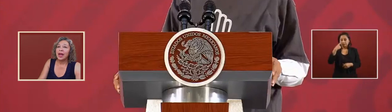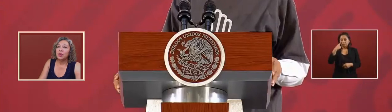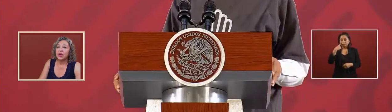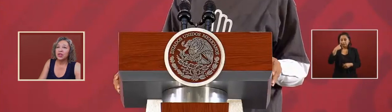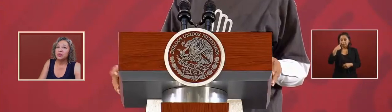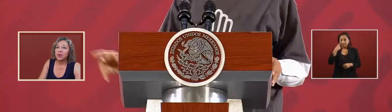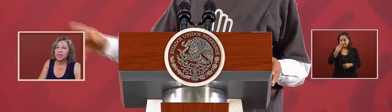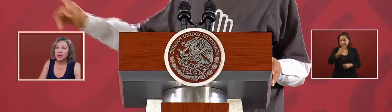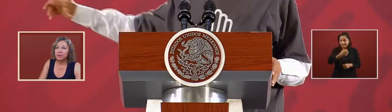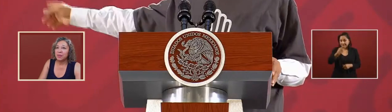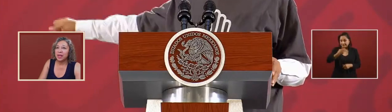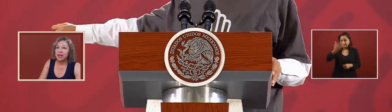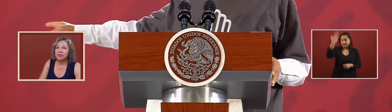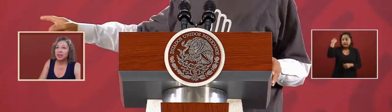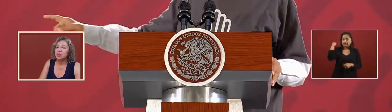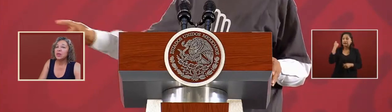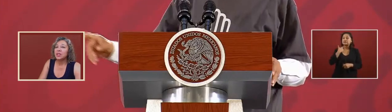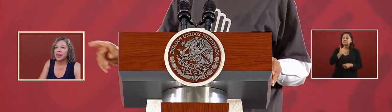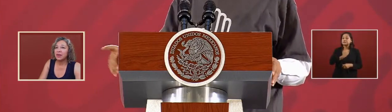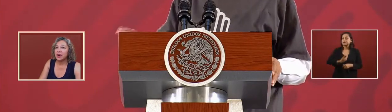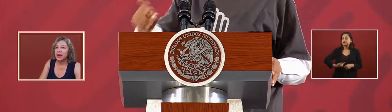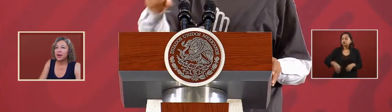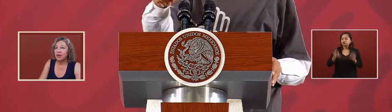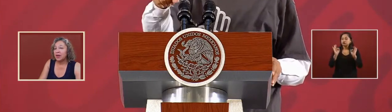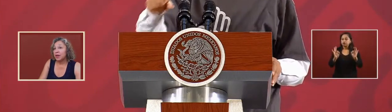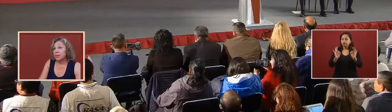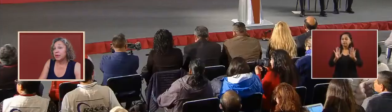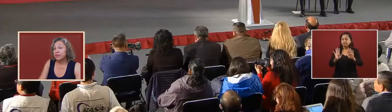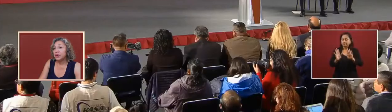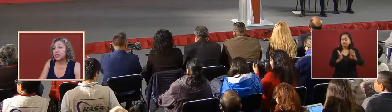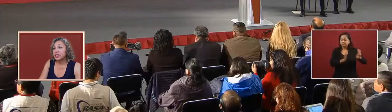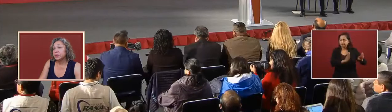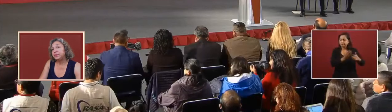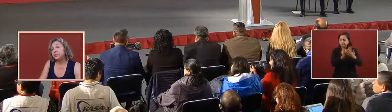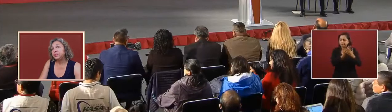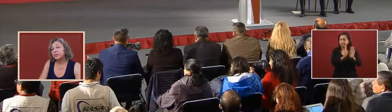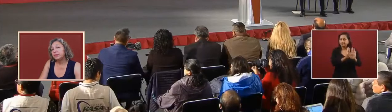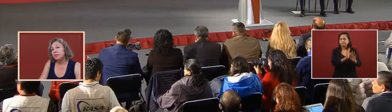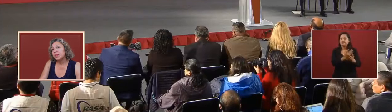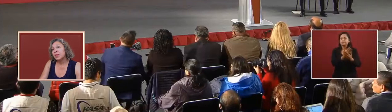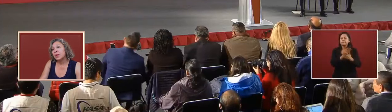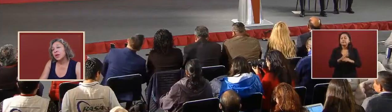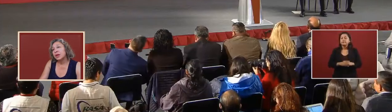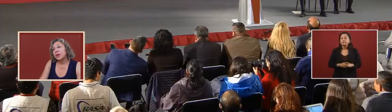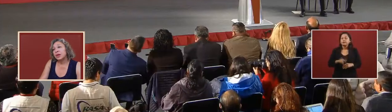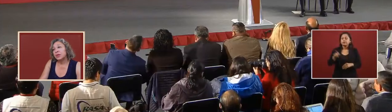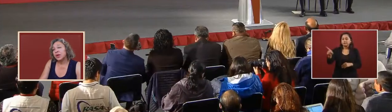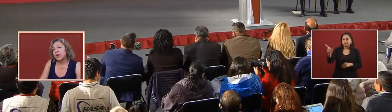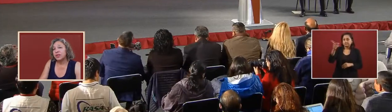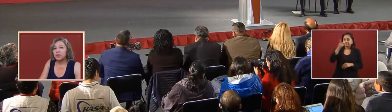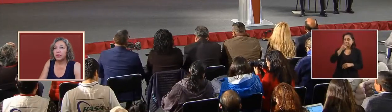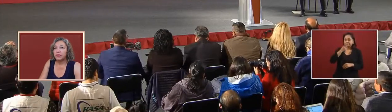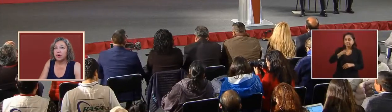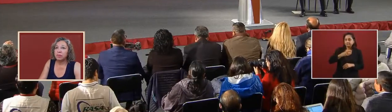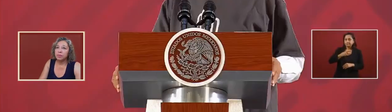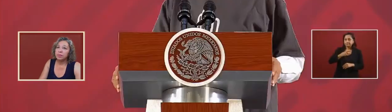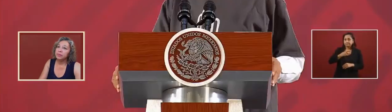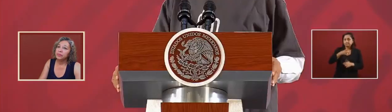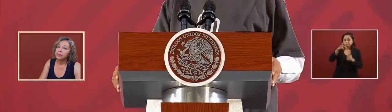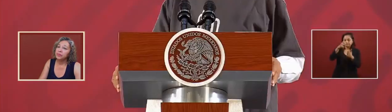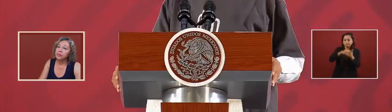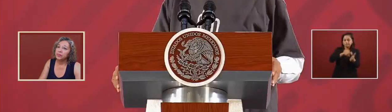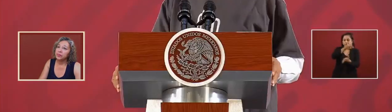how a good president behaved we'll look at it right now but first regarding the reform